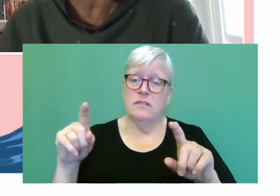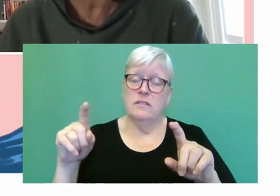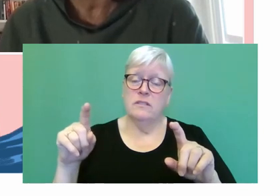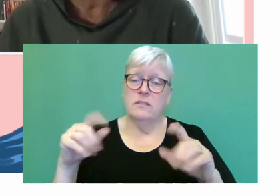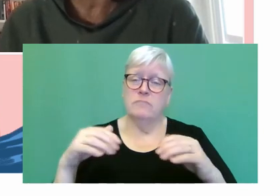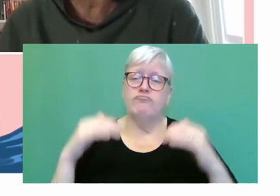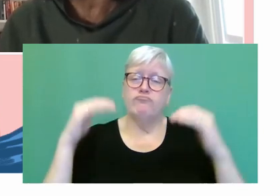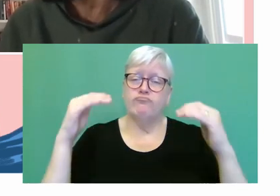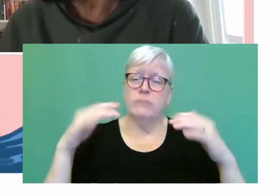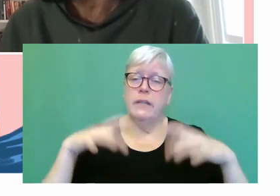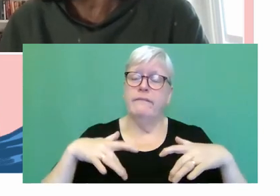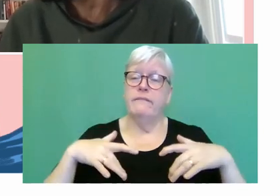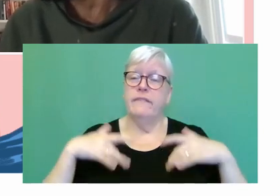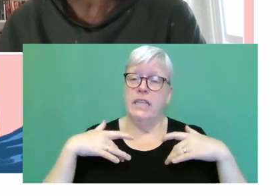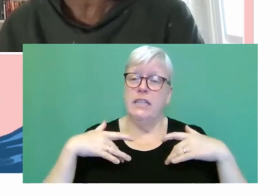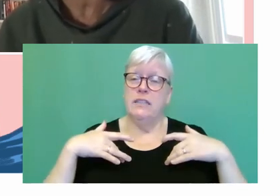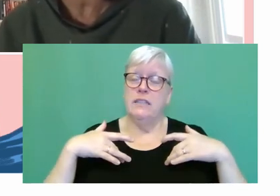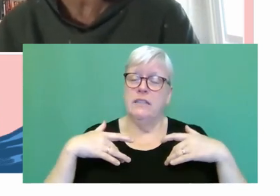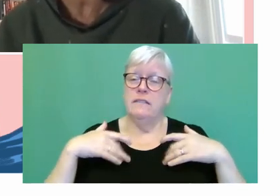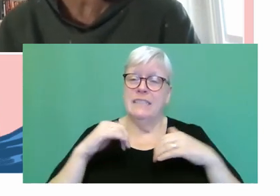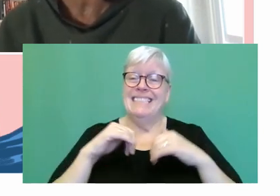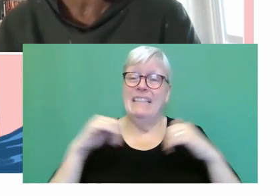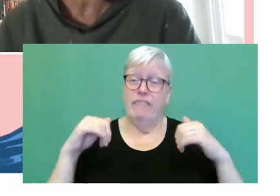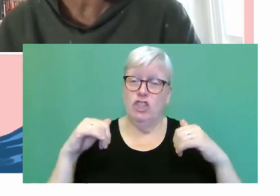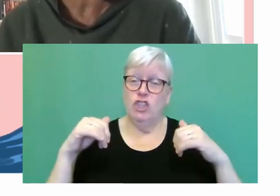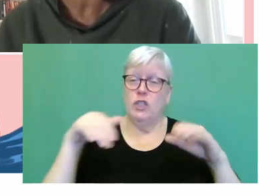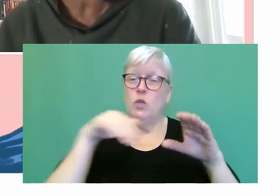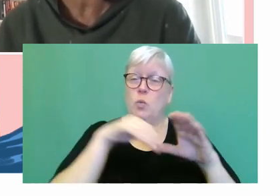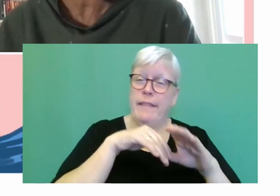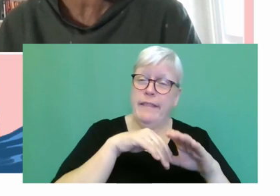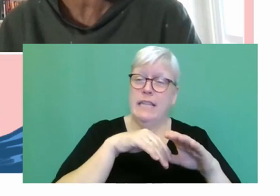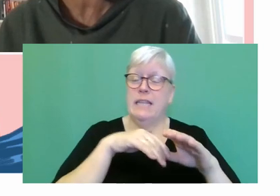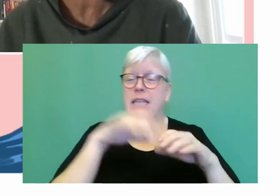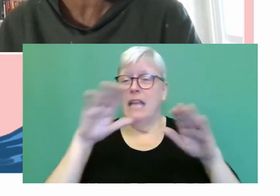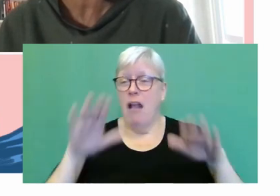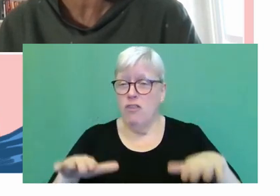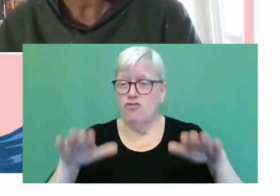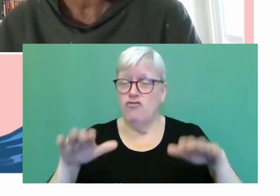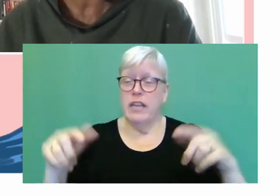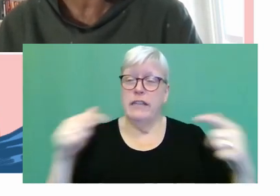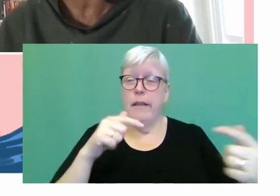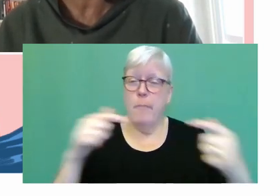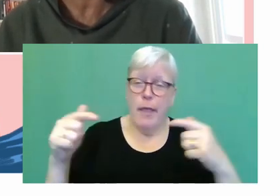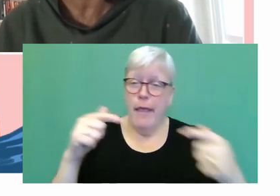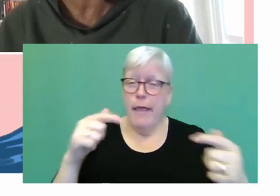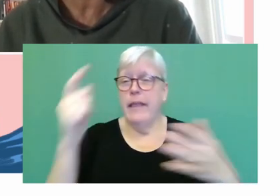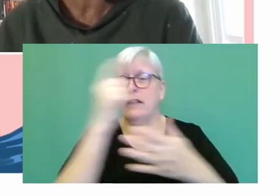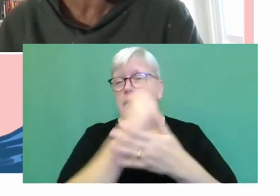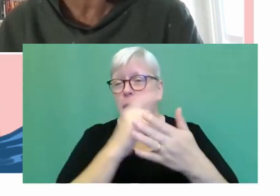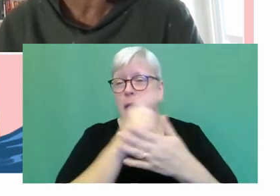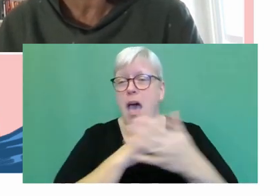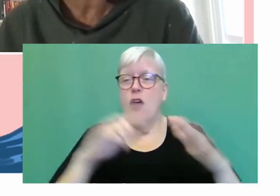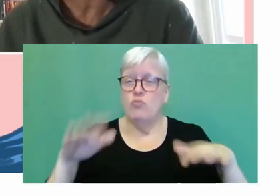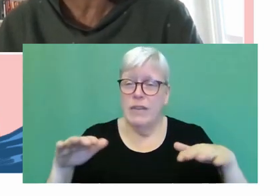of, you know, division in the country and debates around the position of Britain and